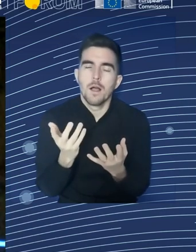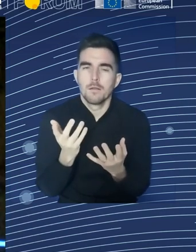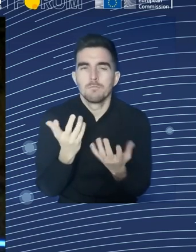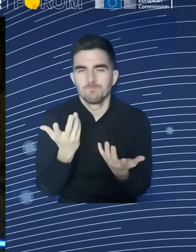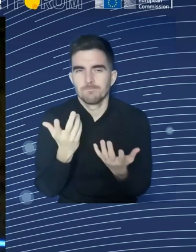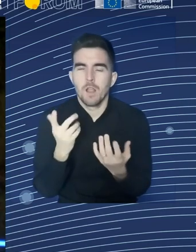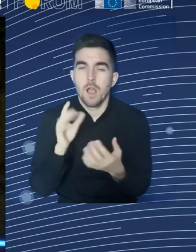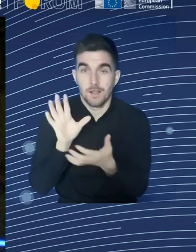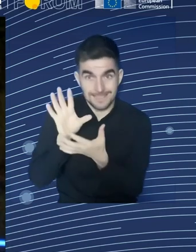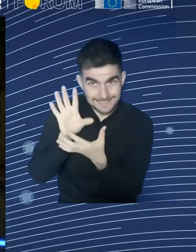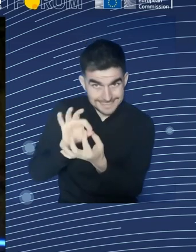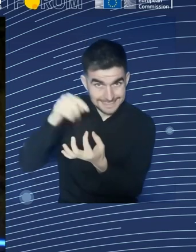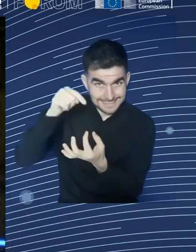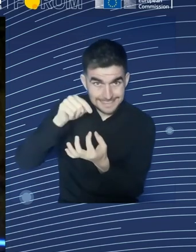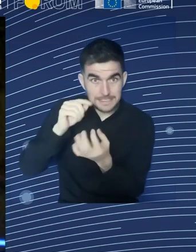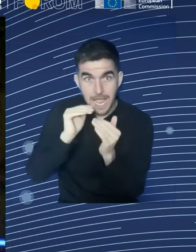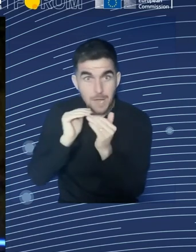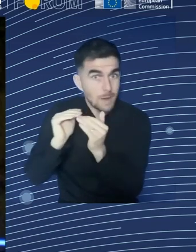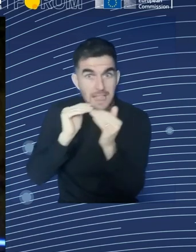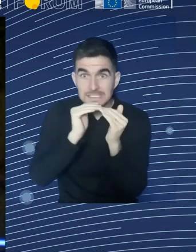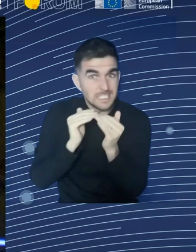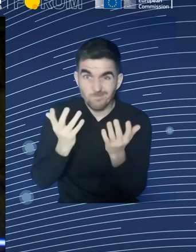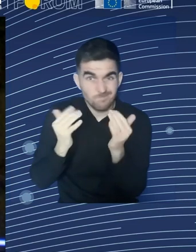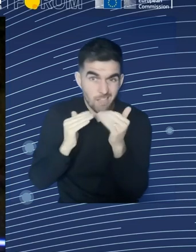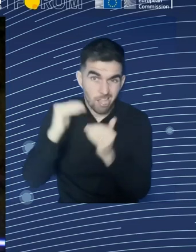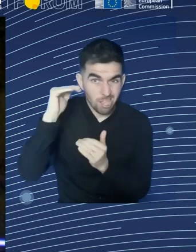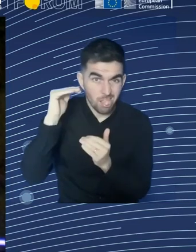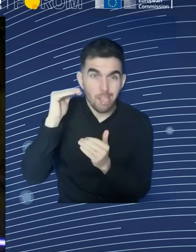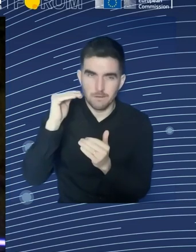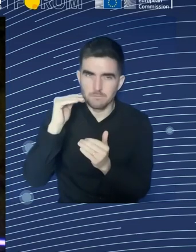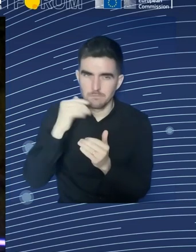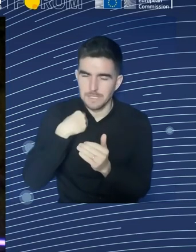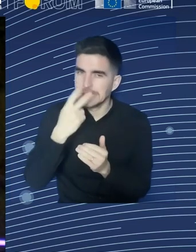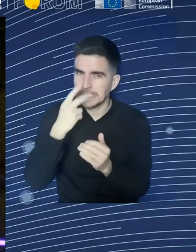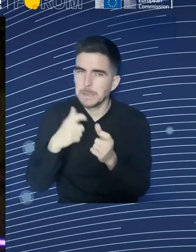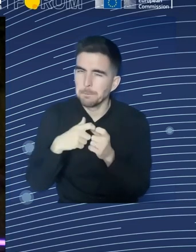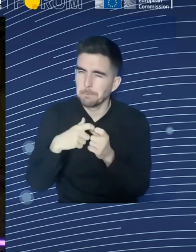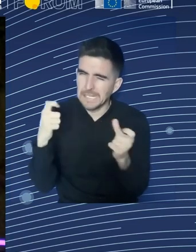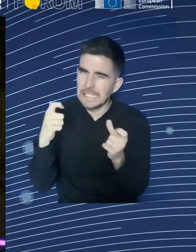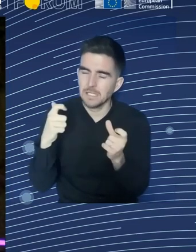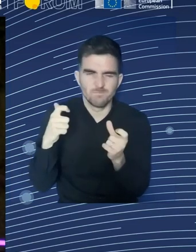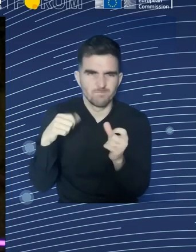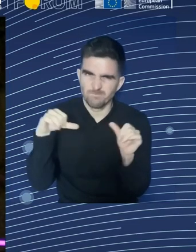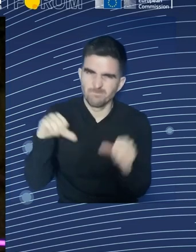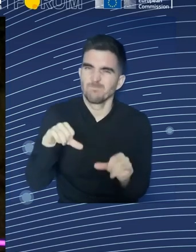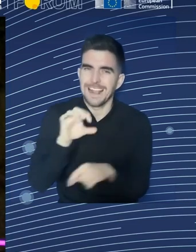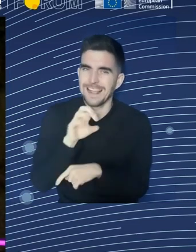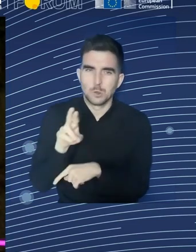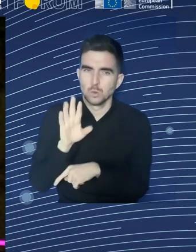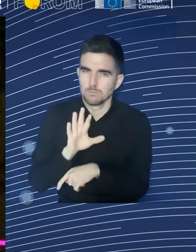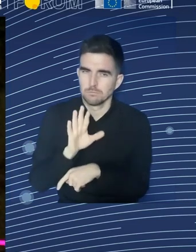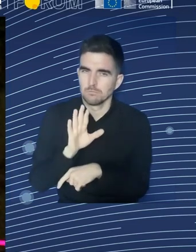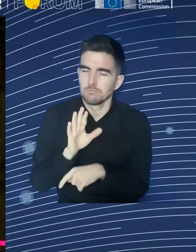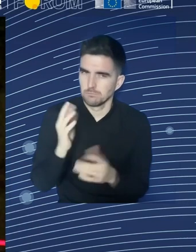a fairly big problem with both poverty and inequality, and it seems to increase.